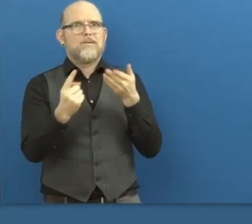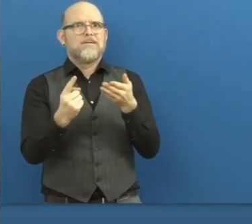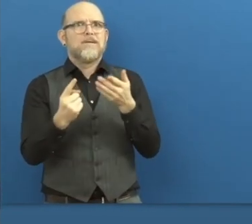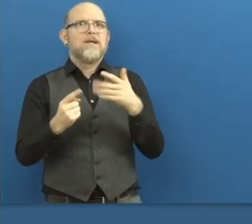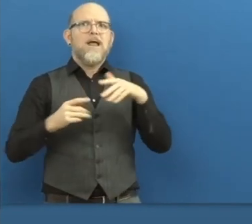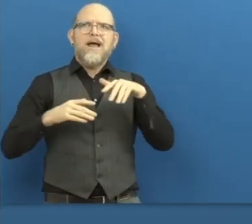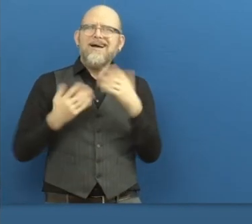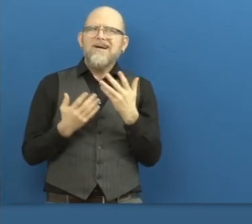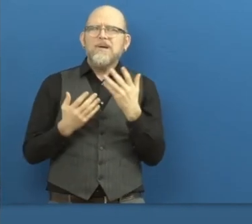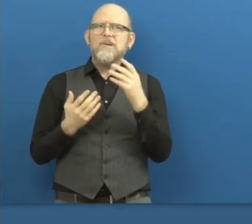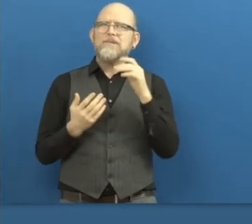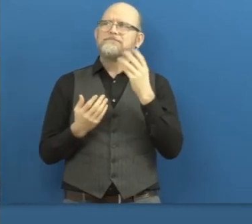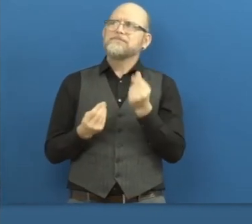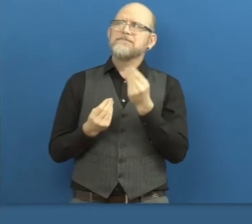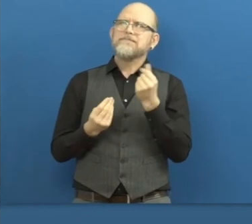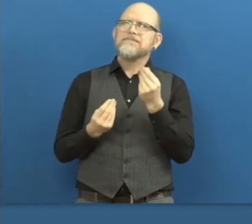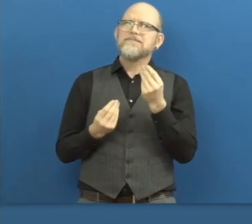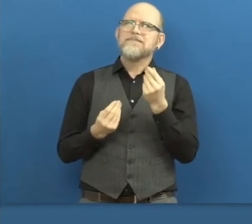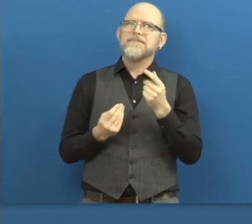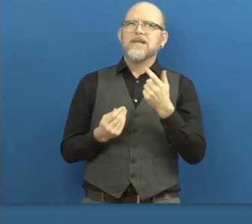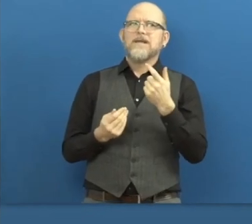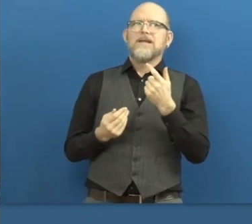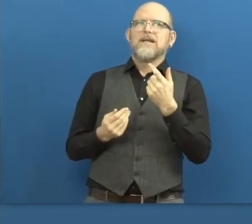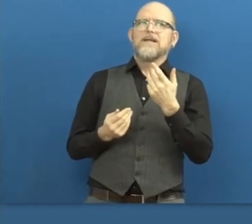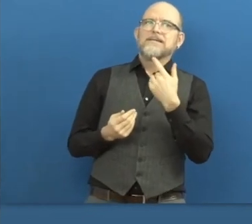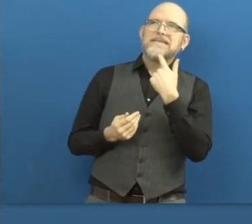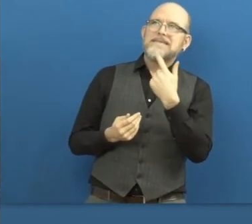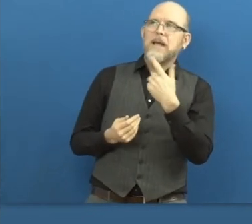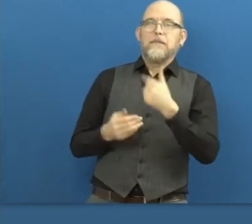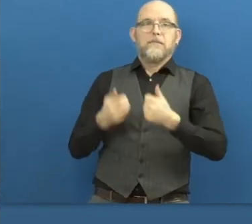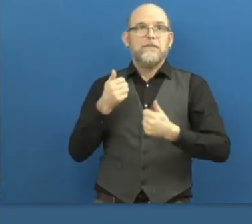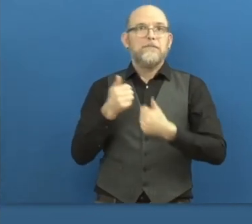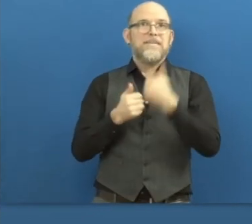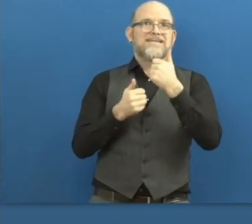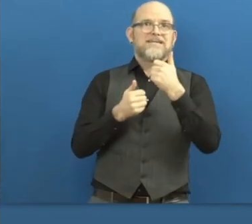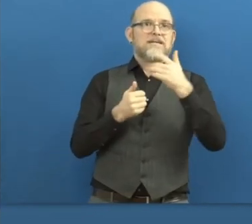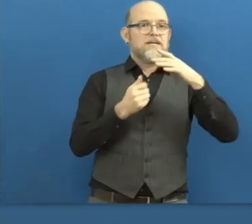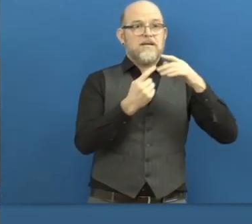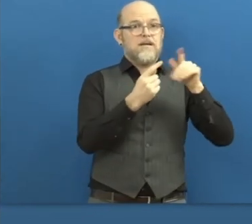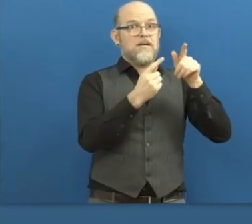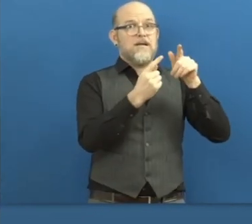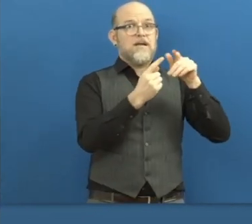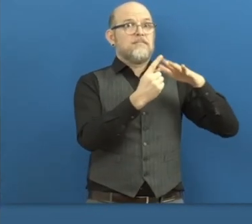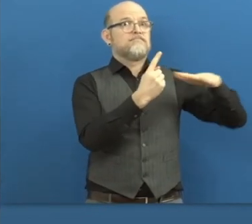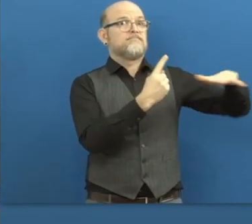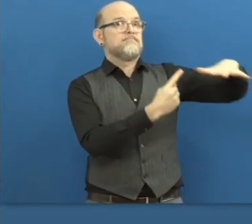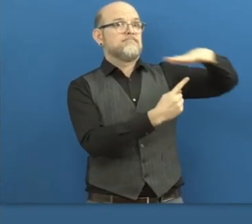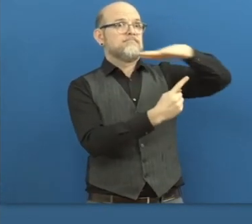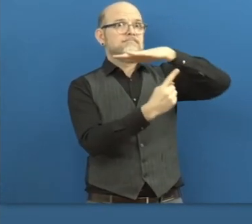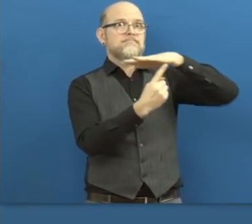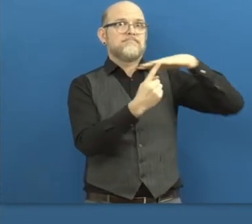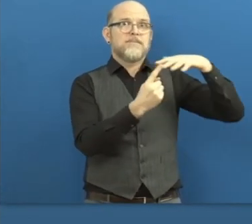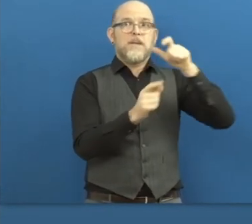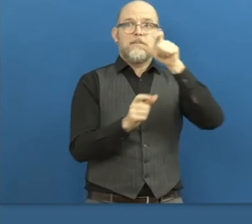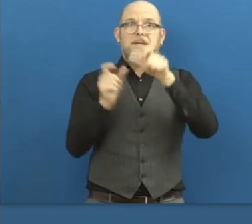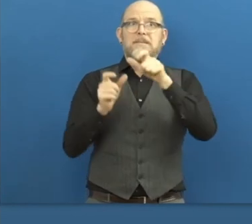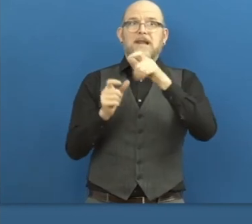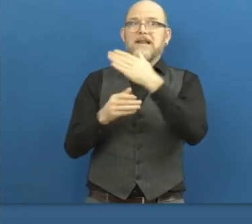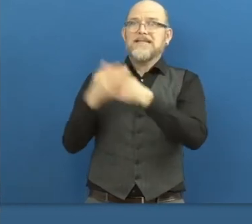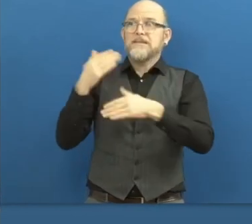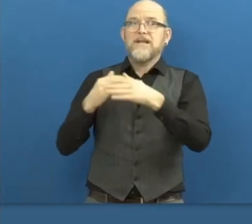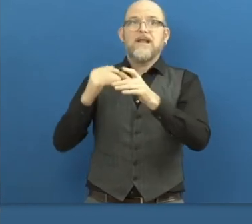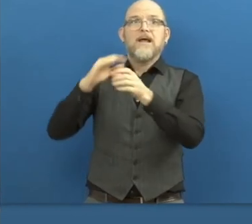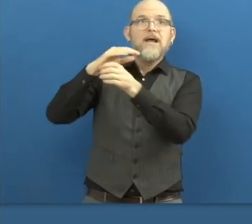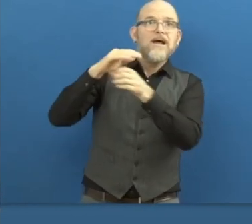environment to employ people with disabilities in these big corporations. And the second one would be